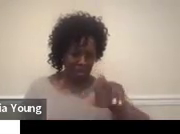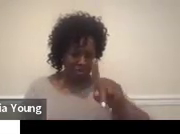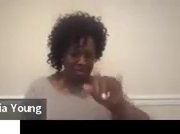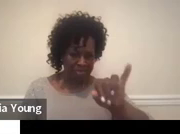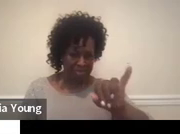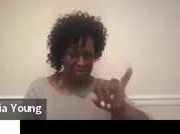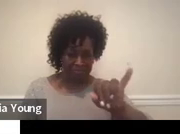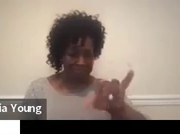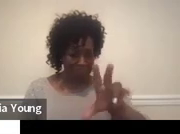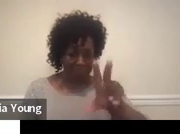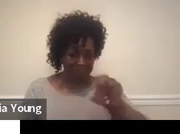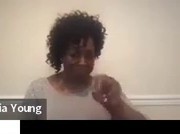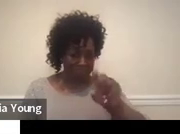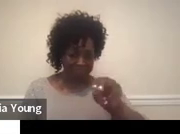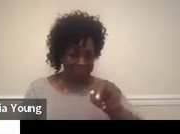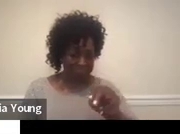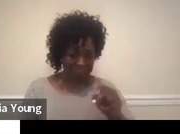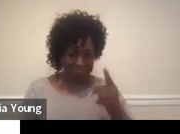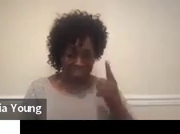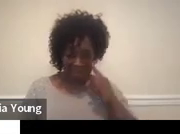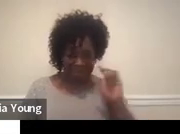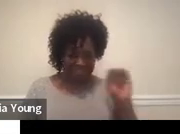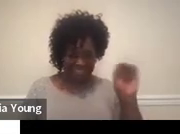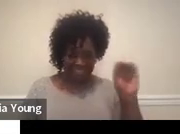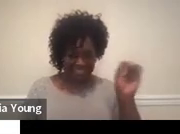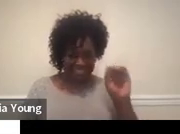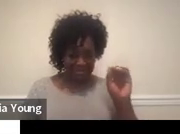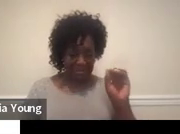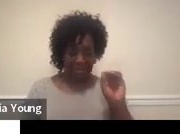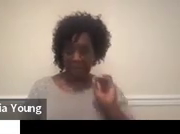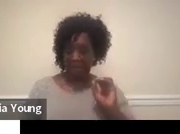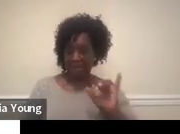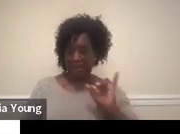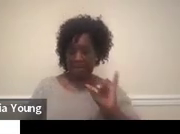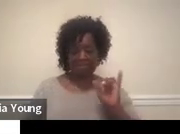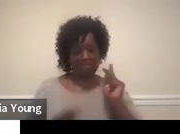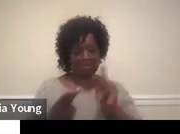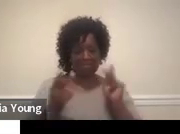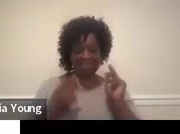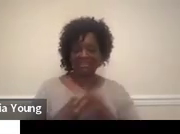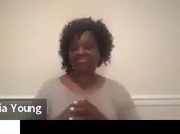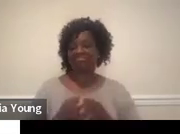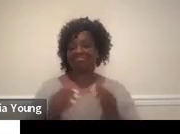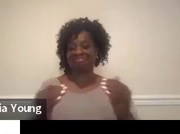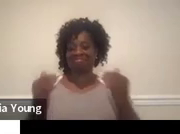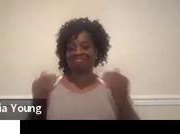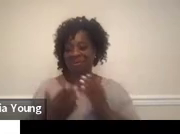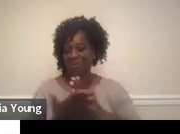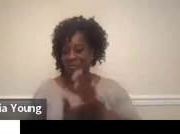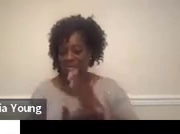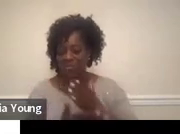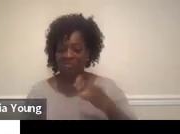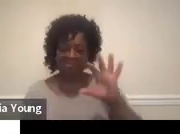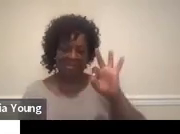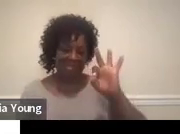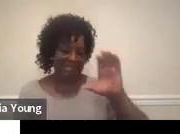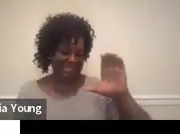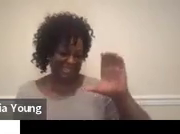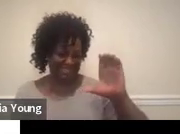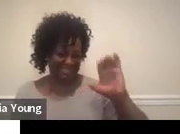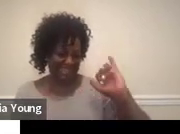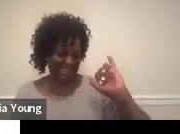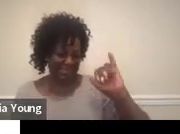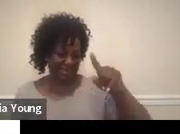I'm not seeing the chat box. Okay, perfect. All right, 9C, the IEP